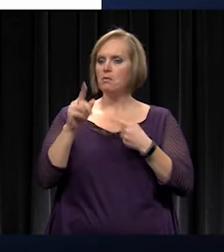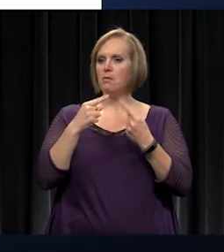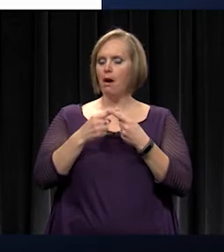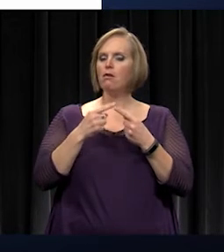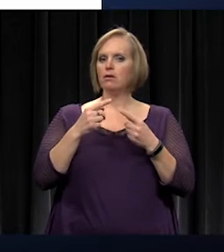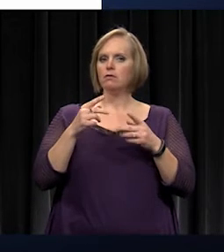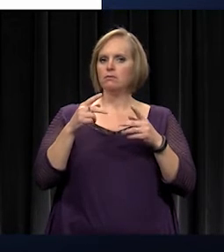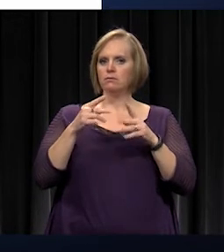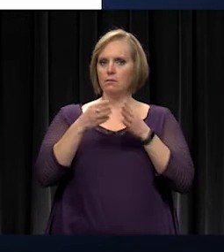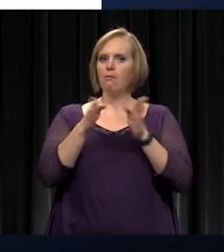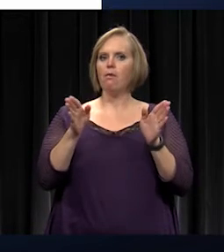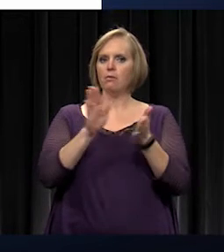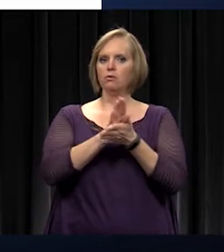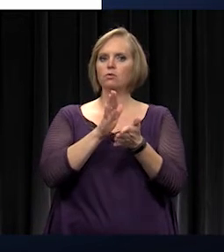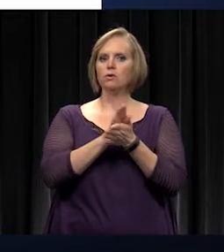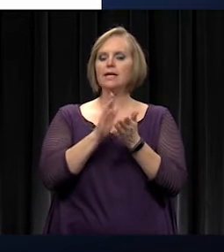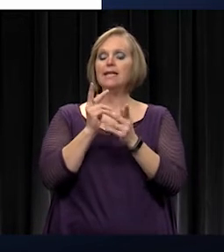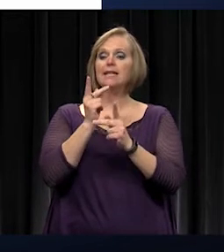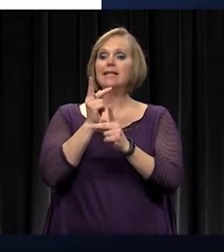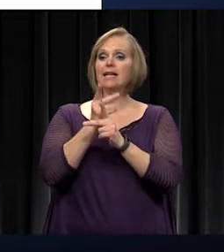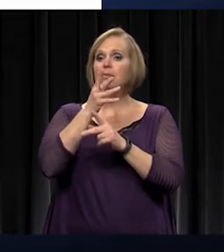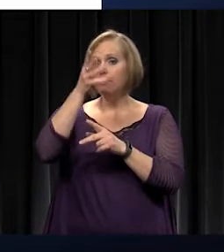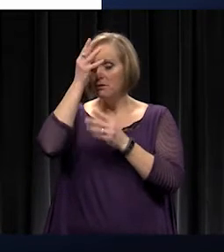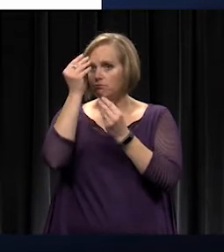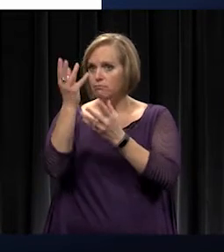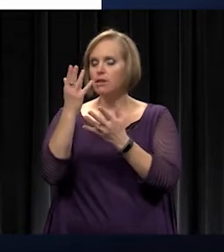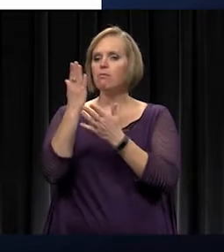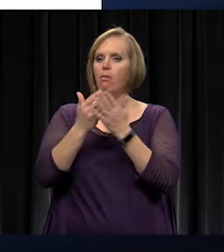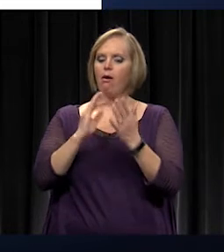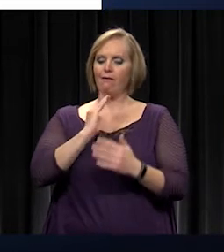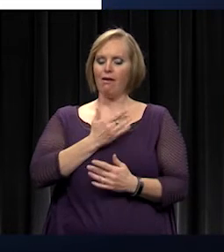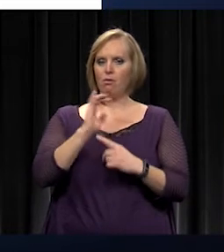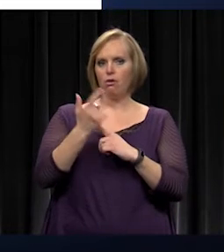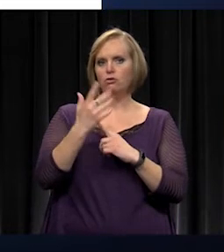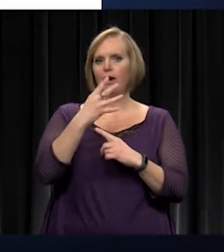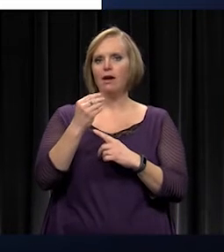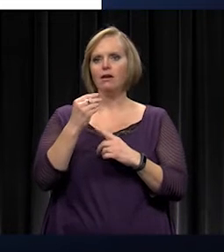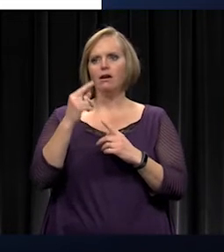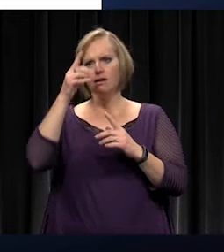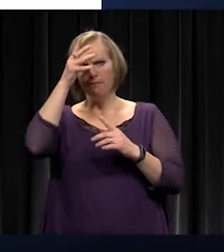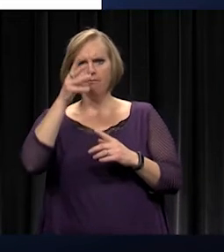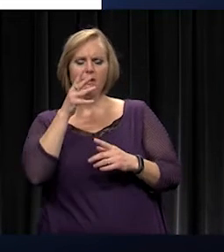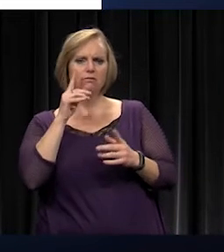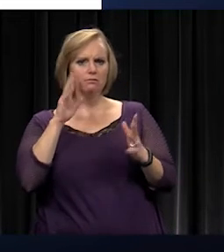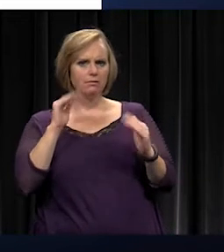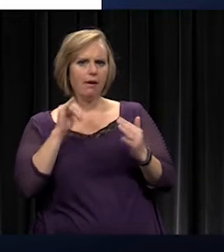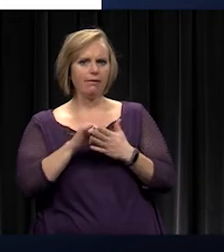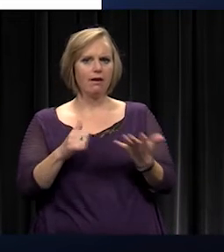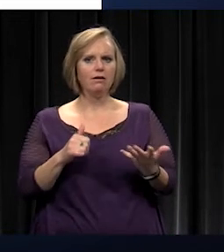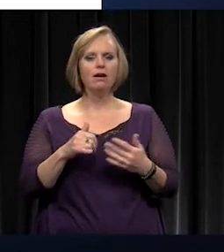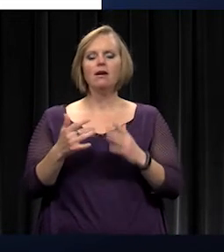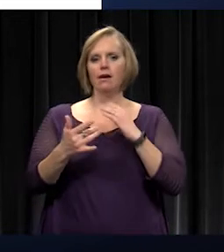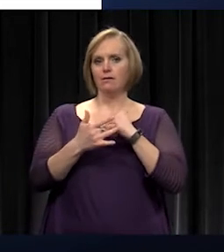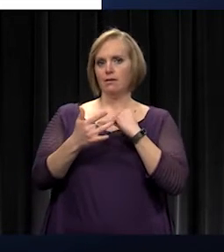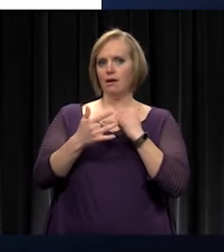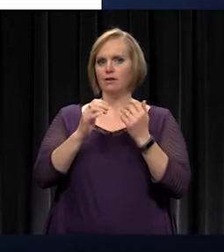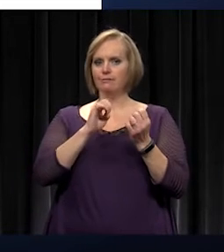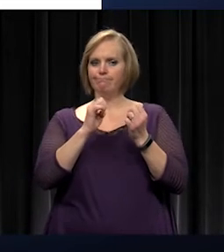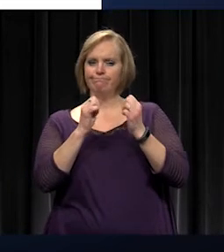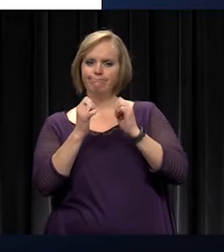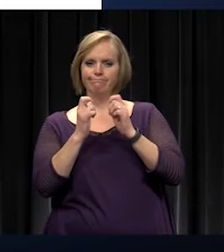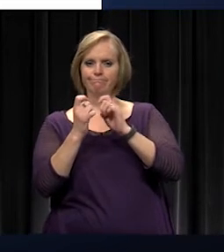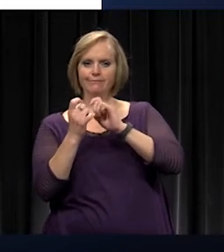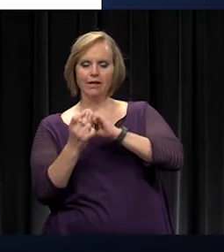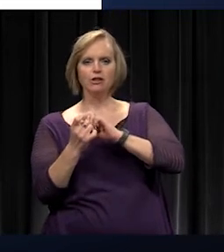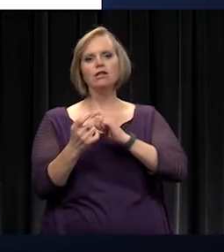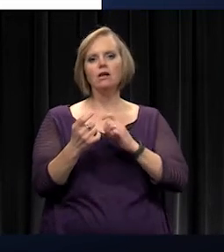Keeping our parents informed is part of our culture, and it's also an expectation of our parents, and as technology evolves and changes over time in